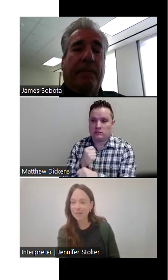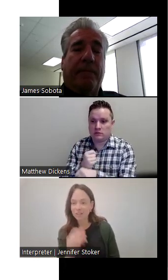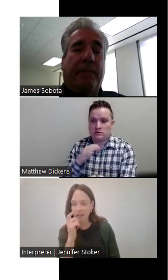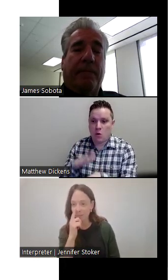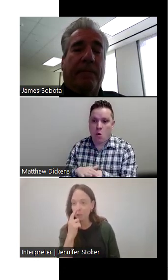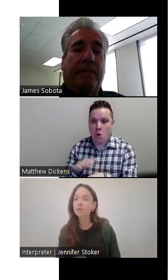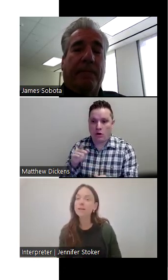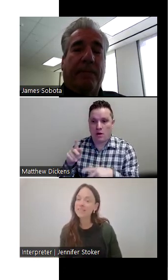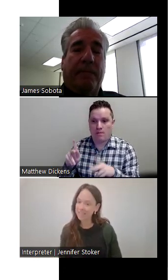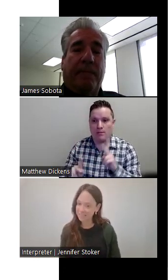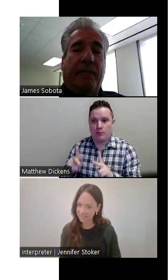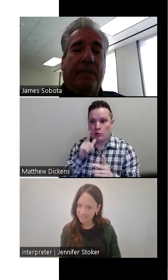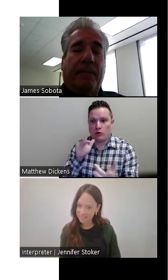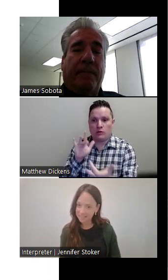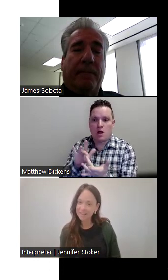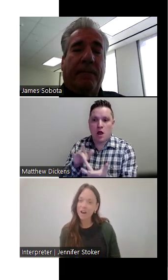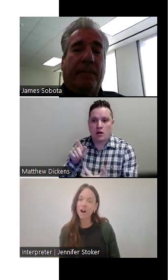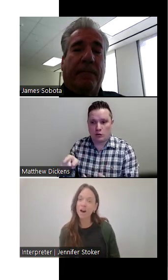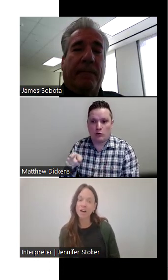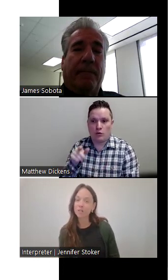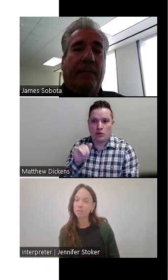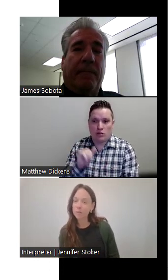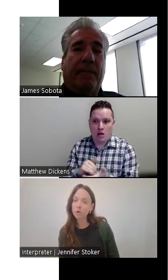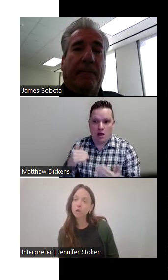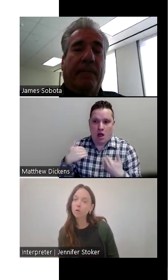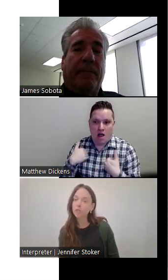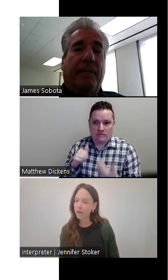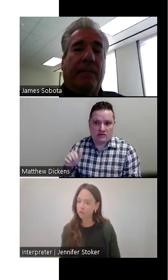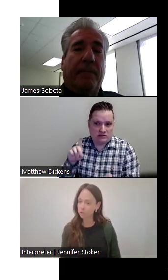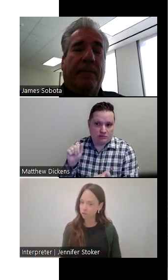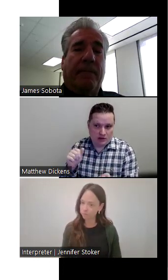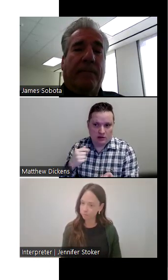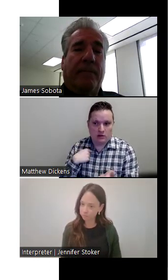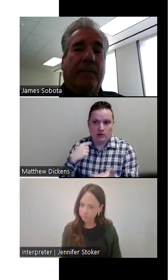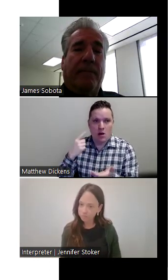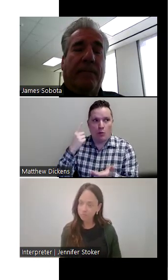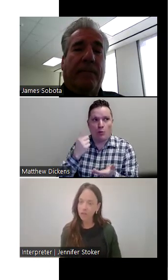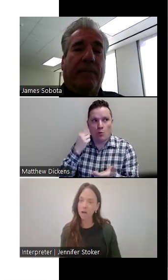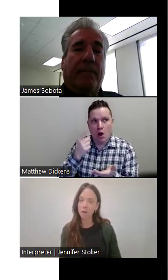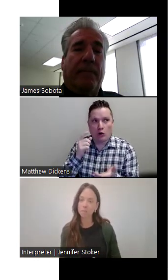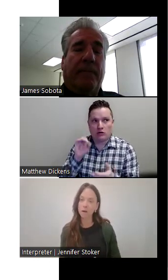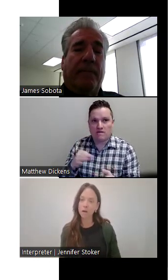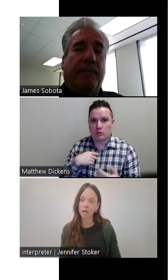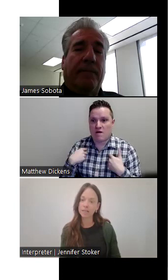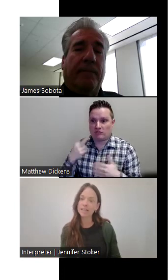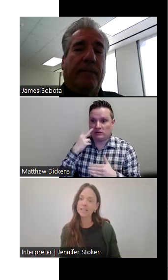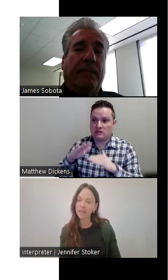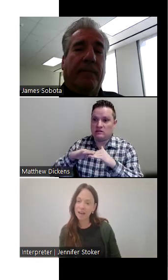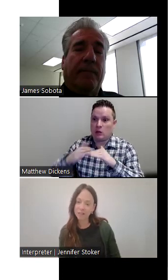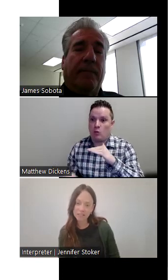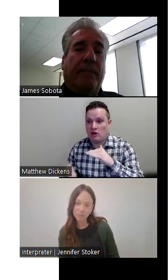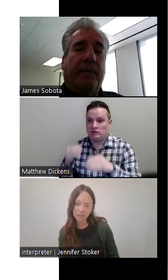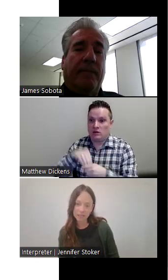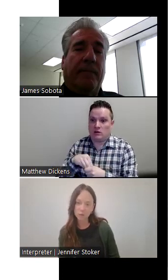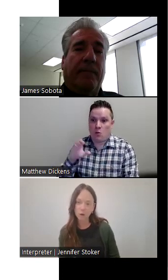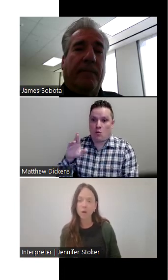Thanks so much for that. I'm curious about statistics on people who reach out to you, um, and if